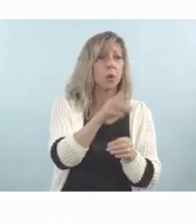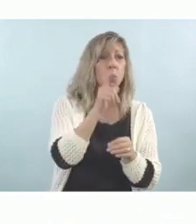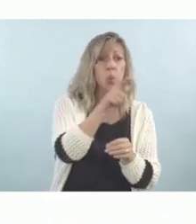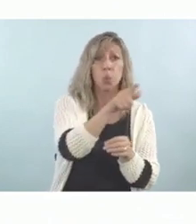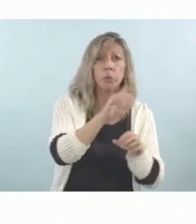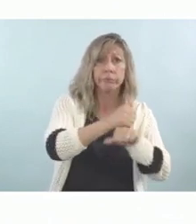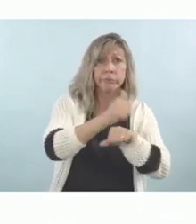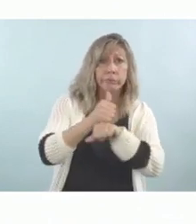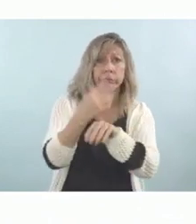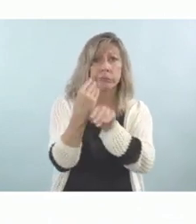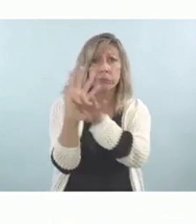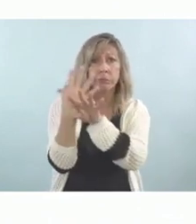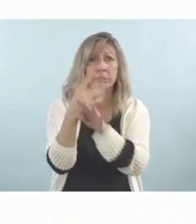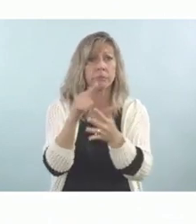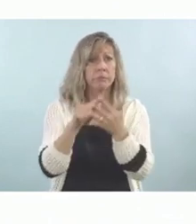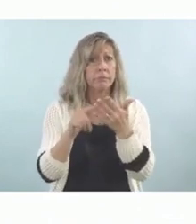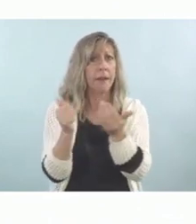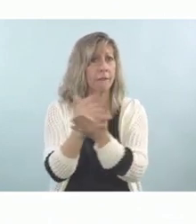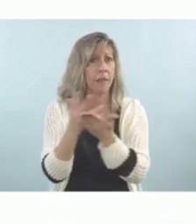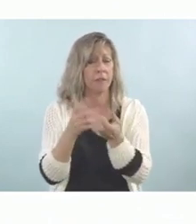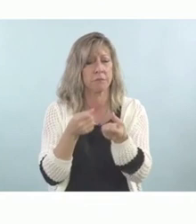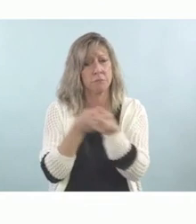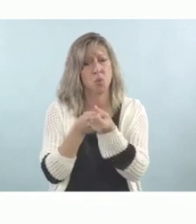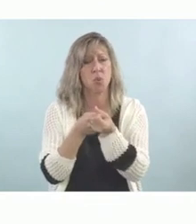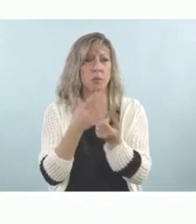Thank you. Thank